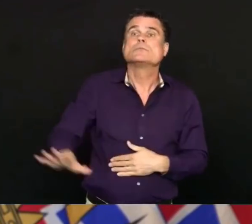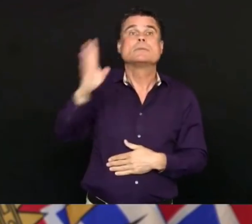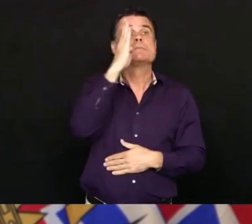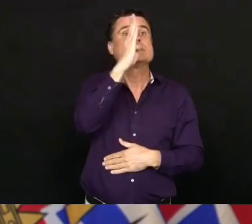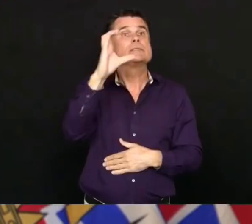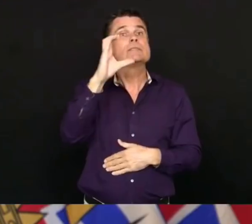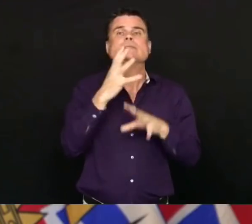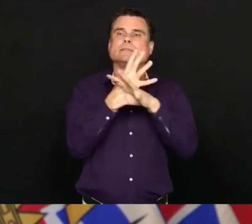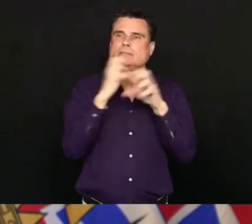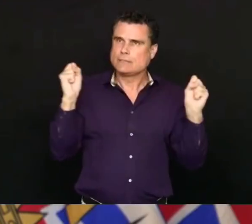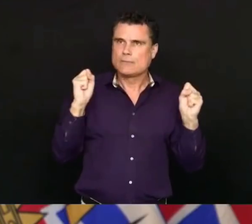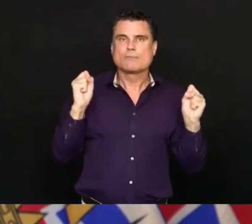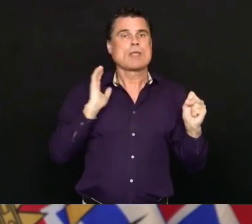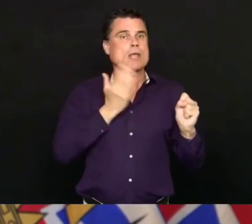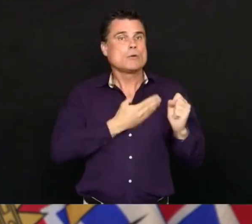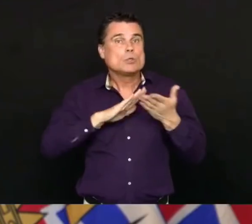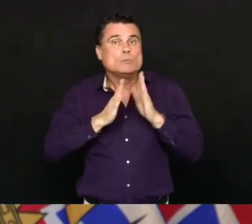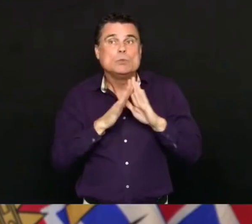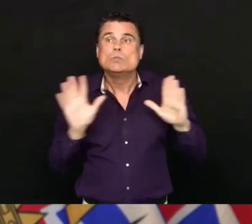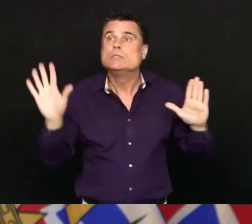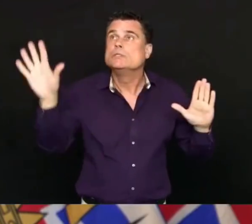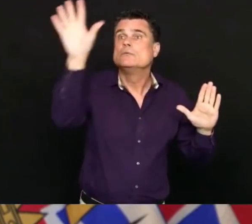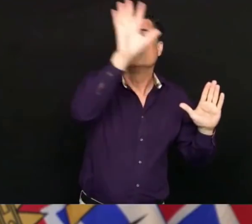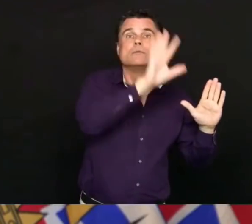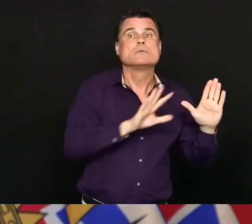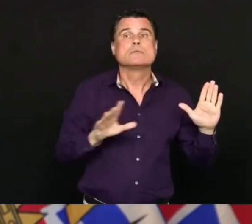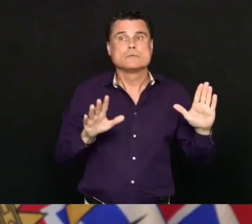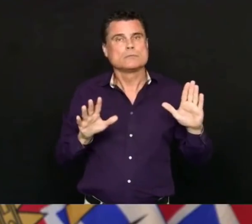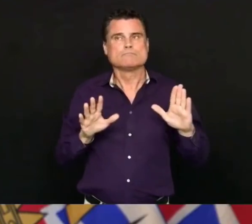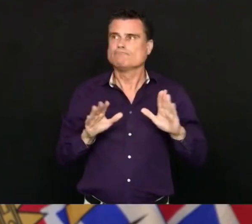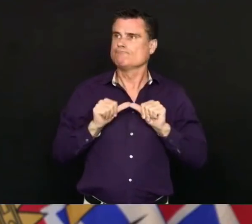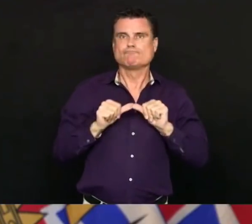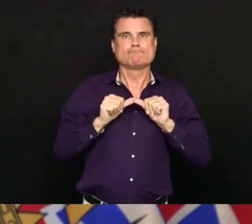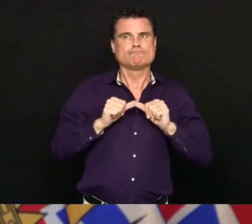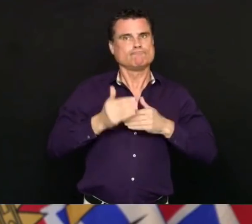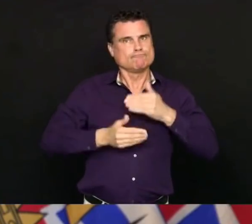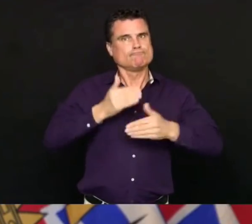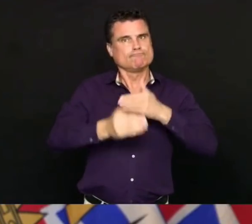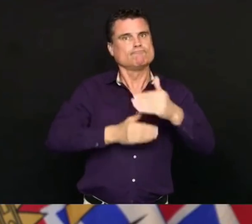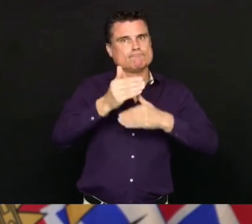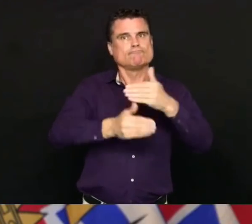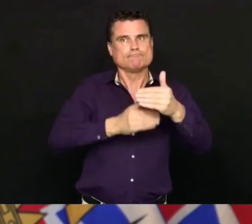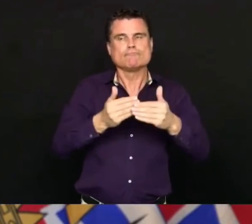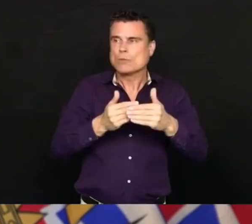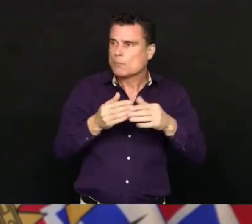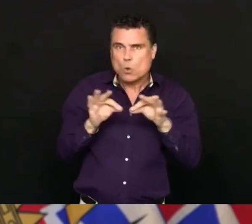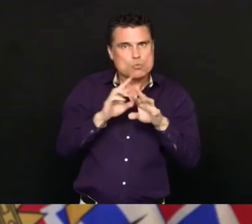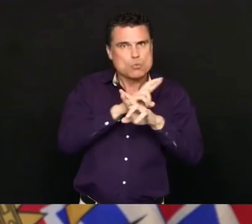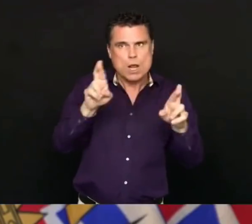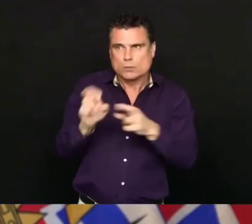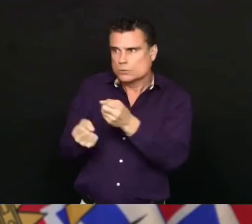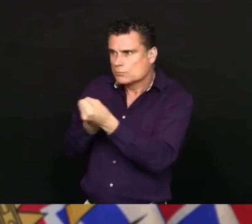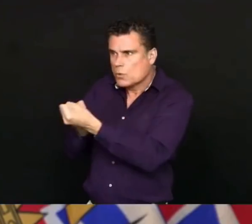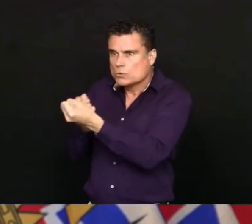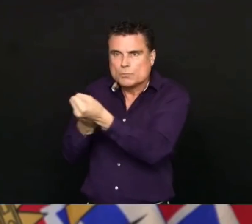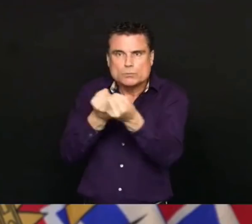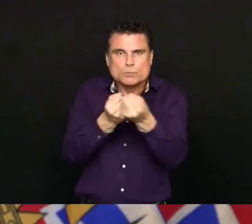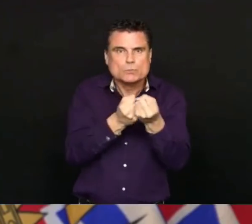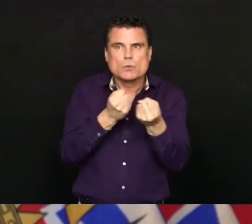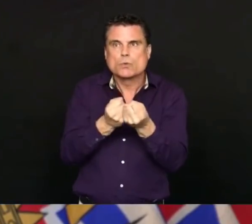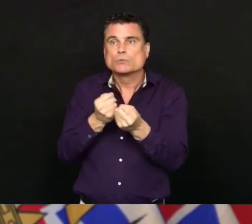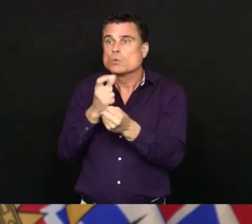and support people who are working in the facility, as well as the inmates in the facility and our hospital system.